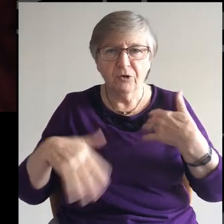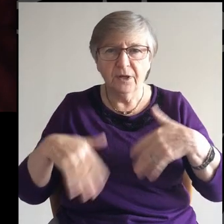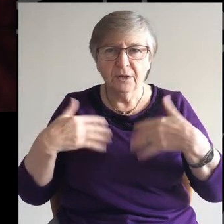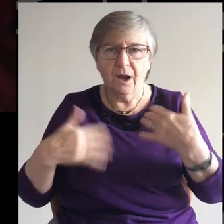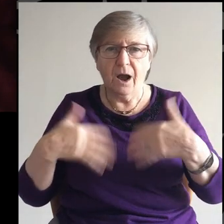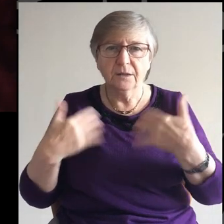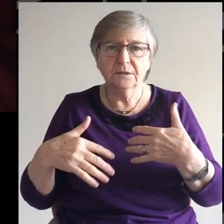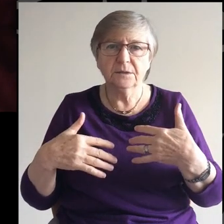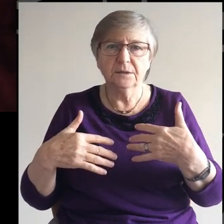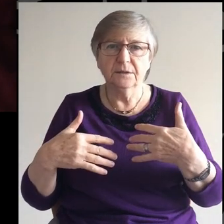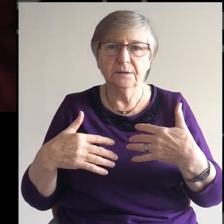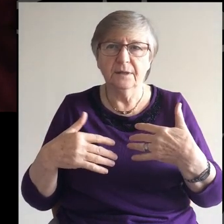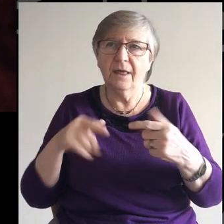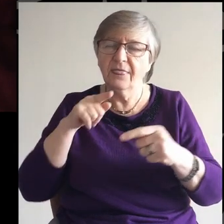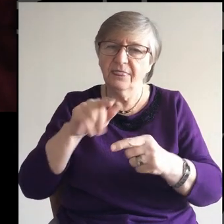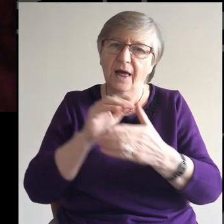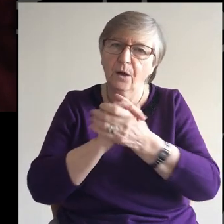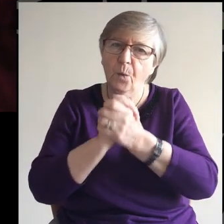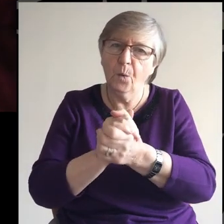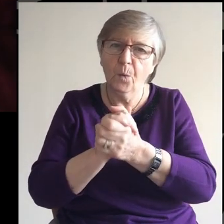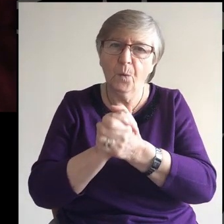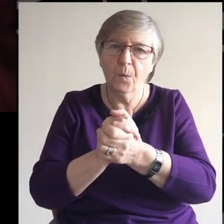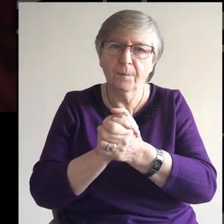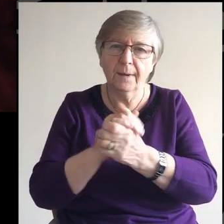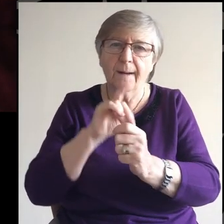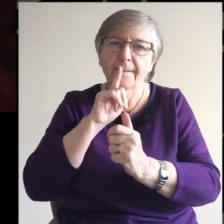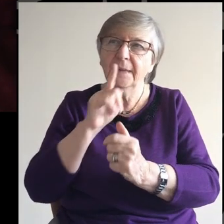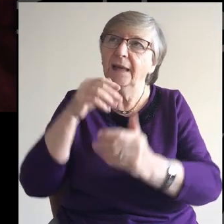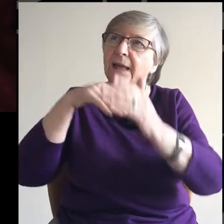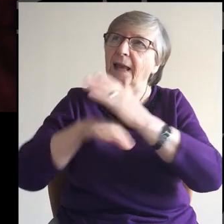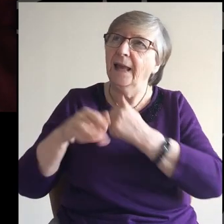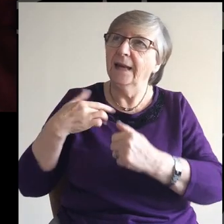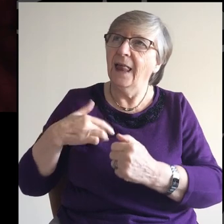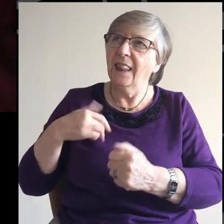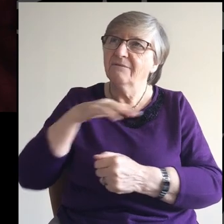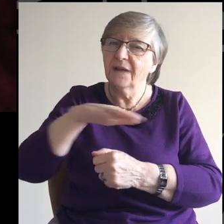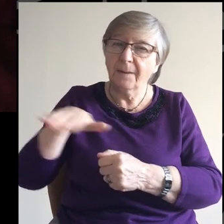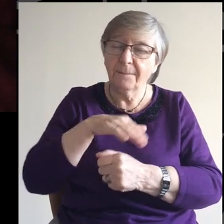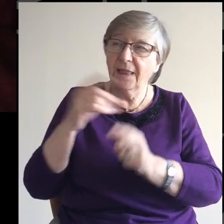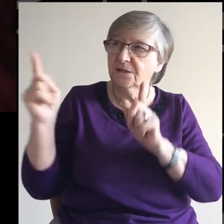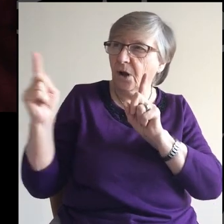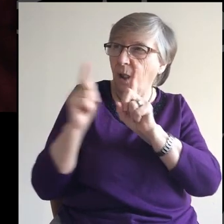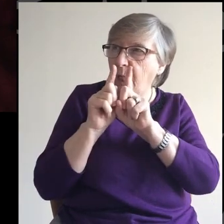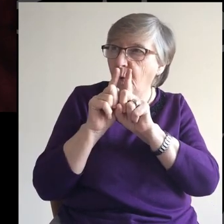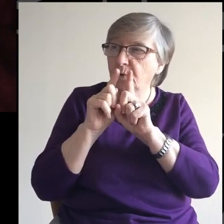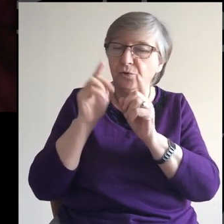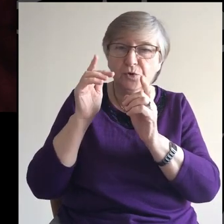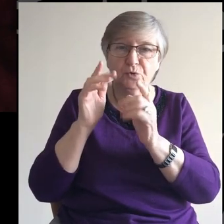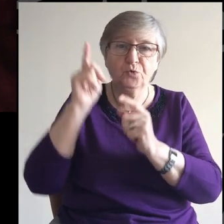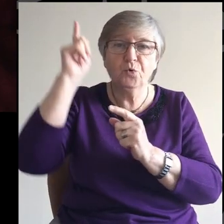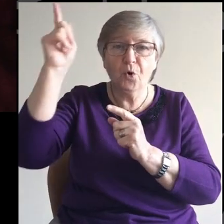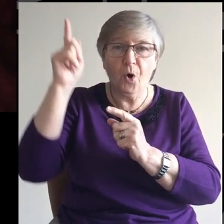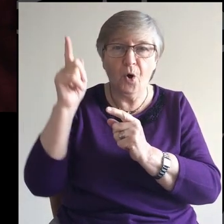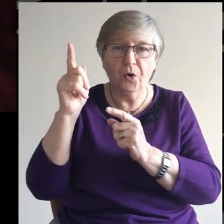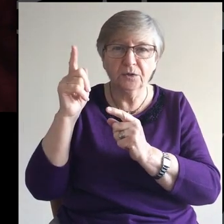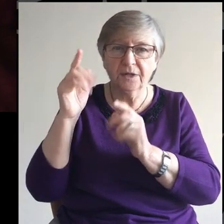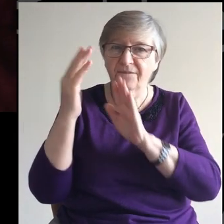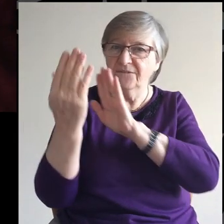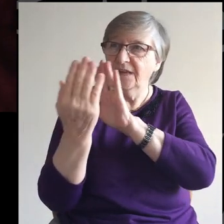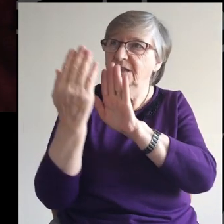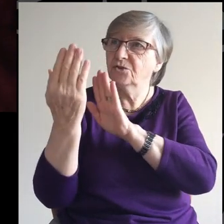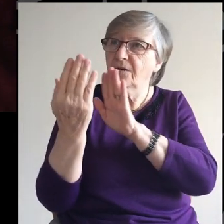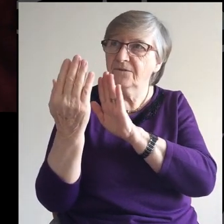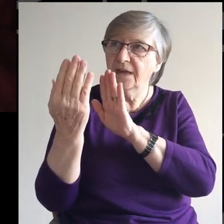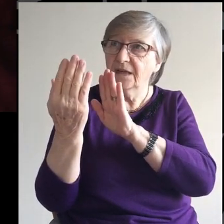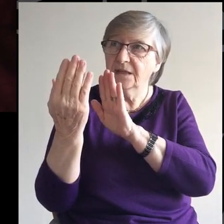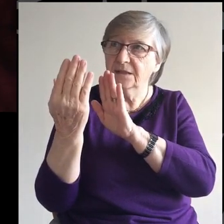That solid hope of being in a dwelling place where we're close to you, face to face with the living God, being his